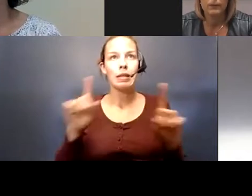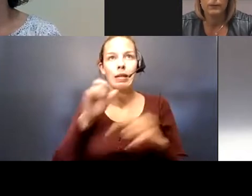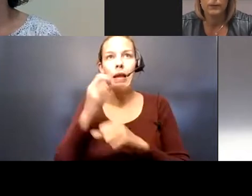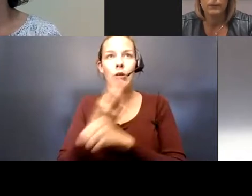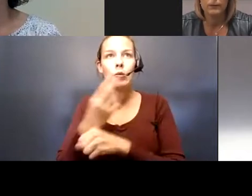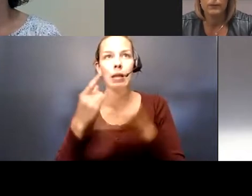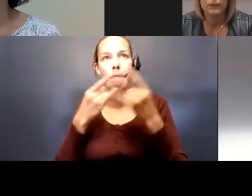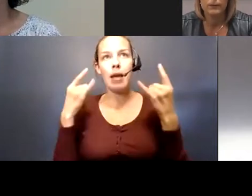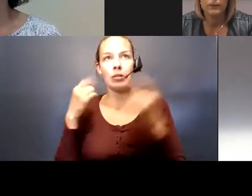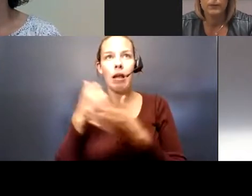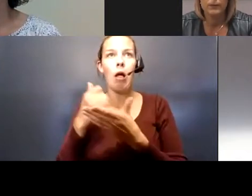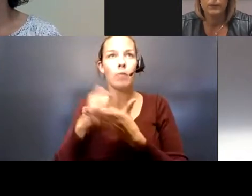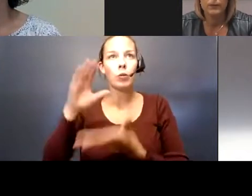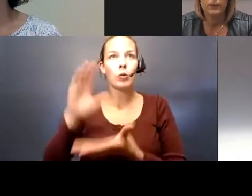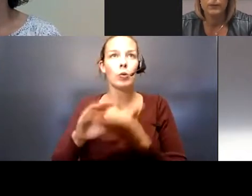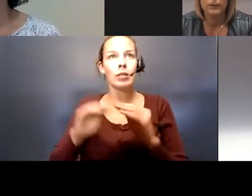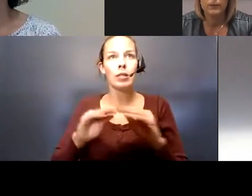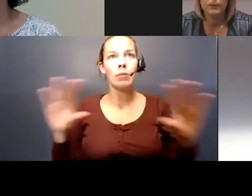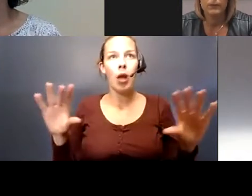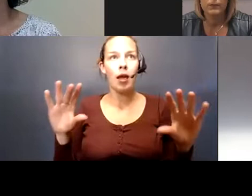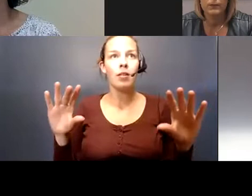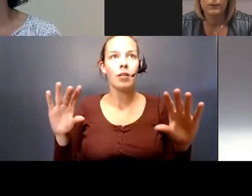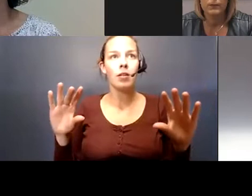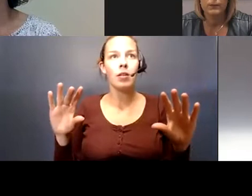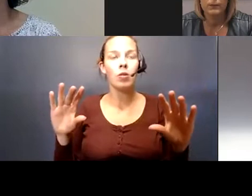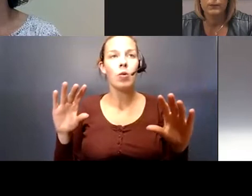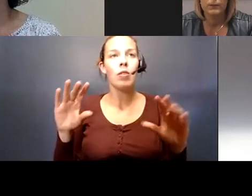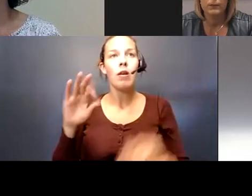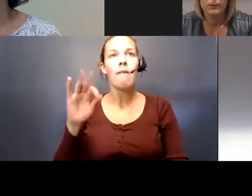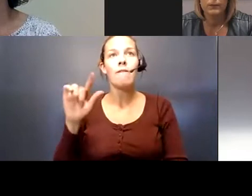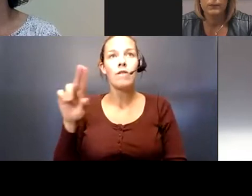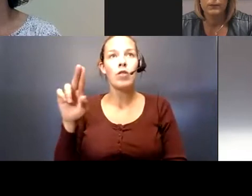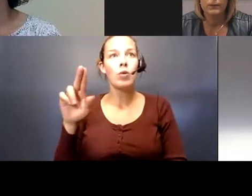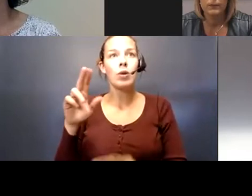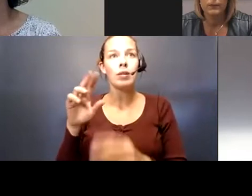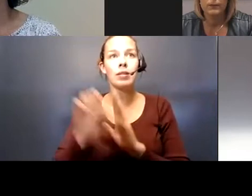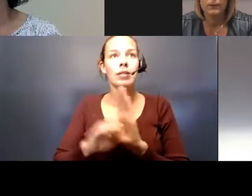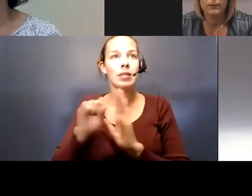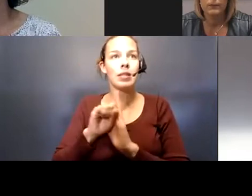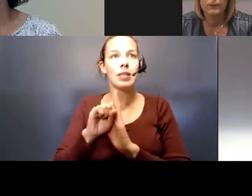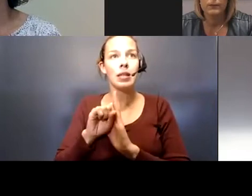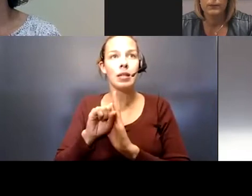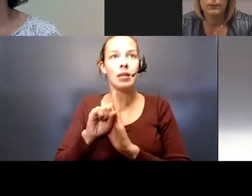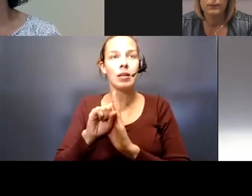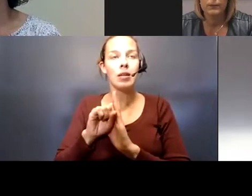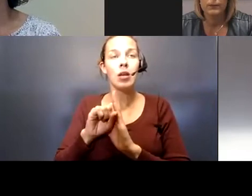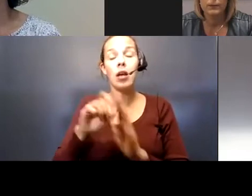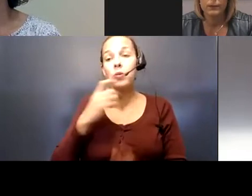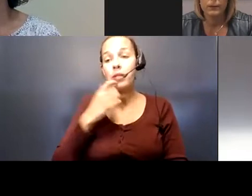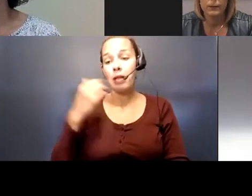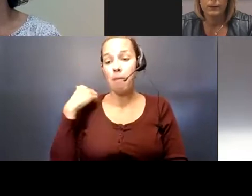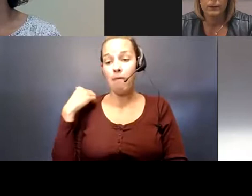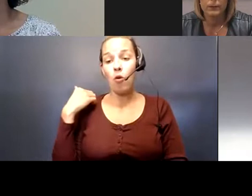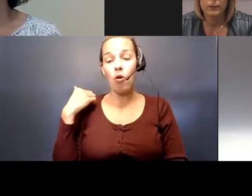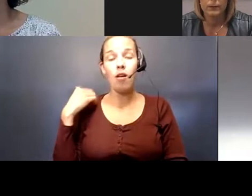help reduce the spread. As we enter the flu season, this is worse. As we noted before, our healthcare